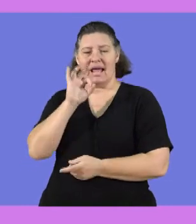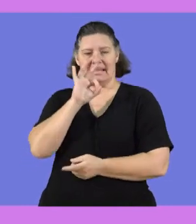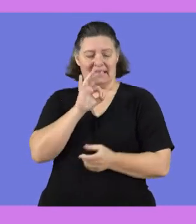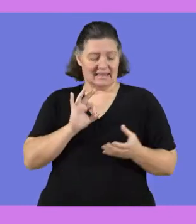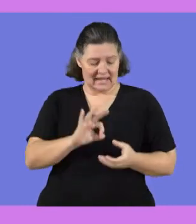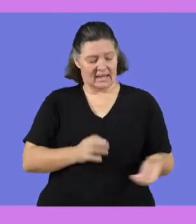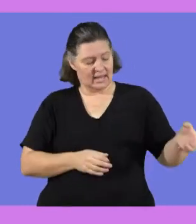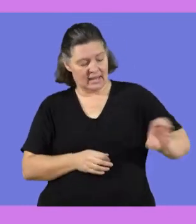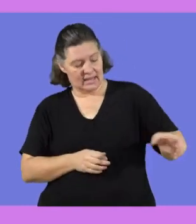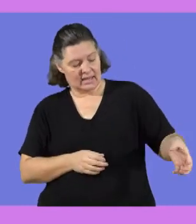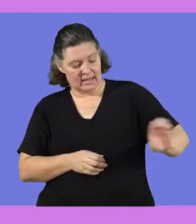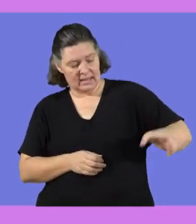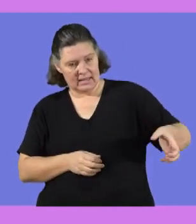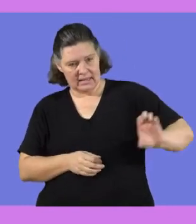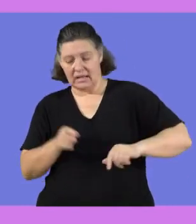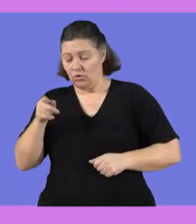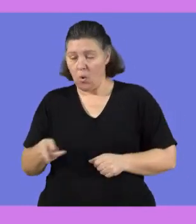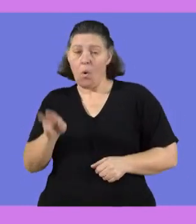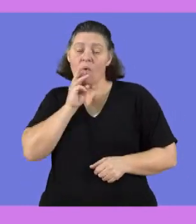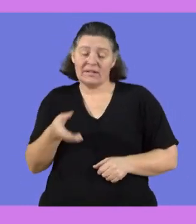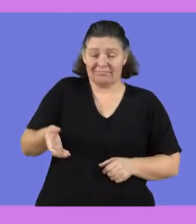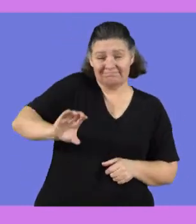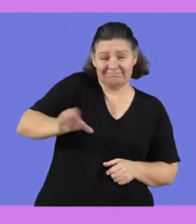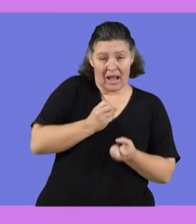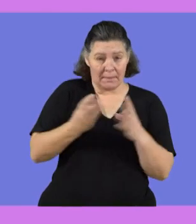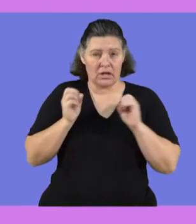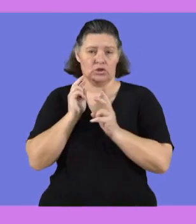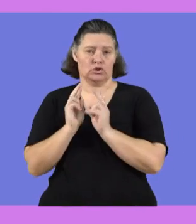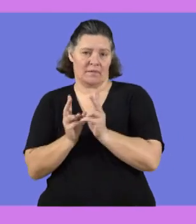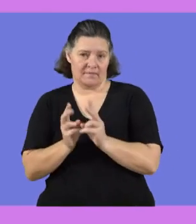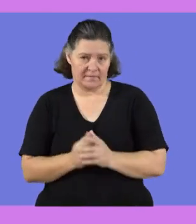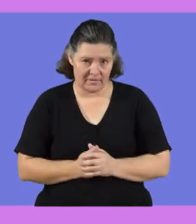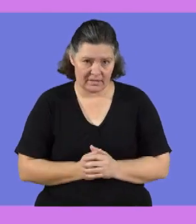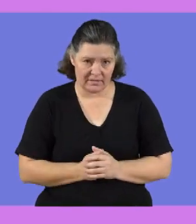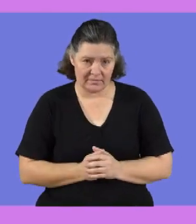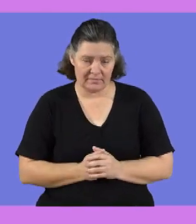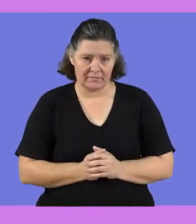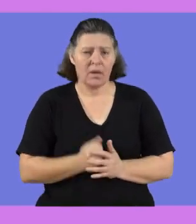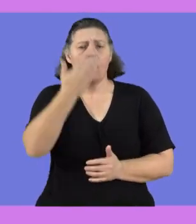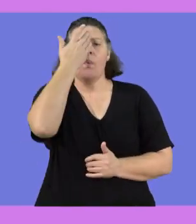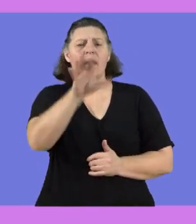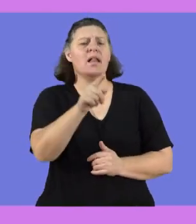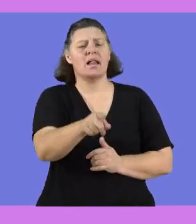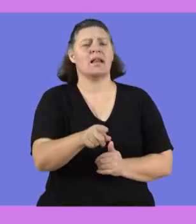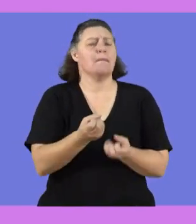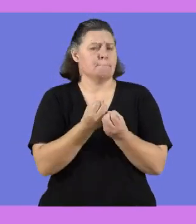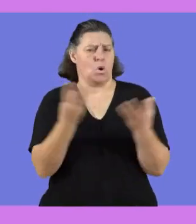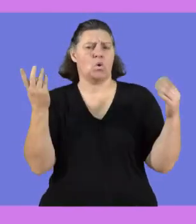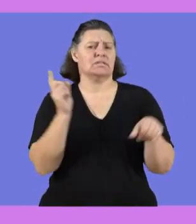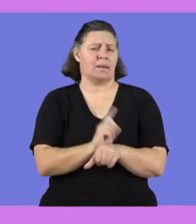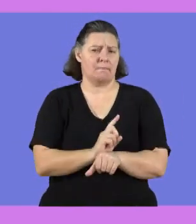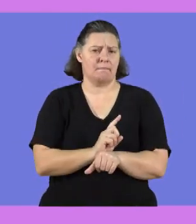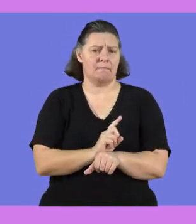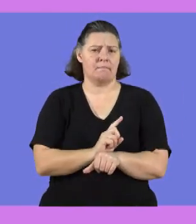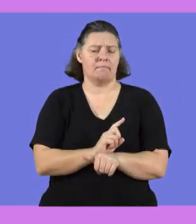is for 3 glasses. And then this will give us 12. I know in most